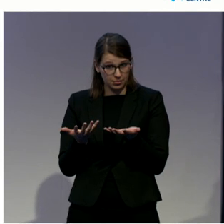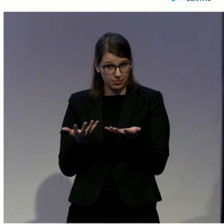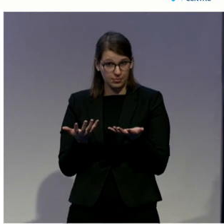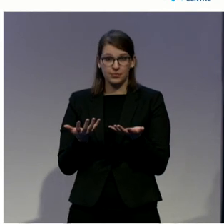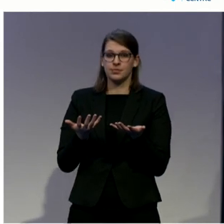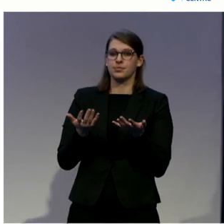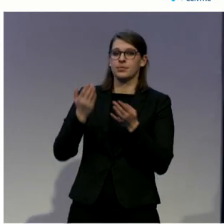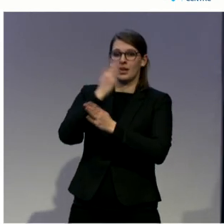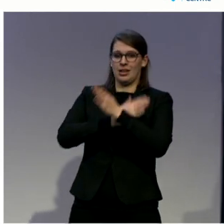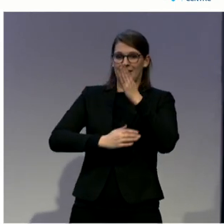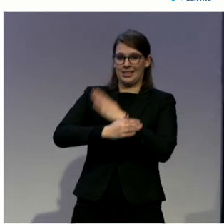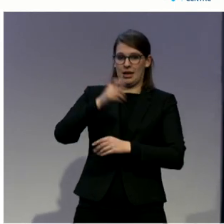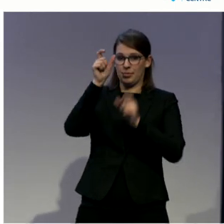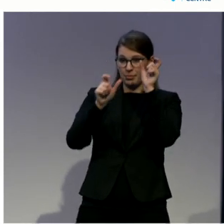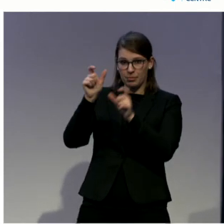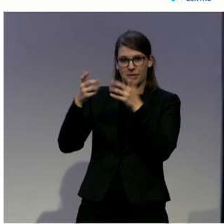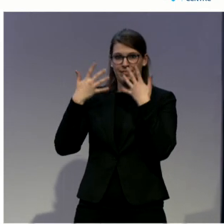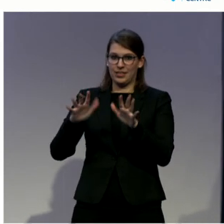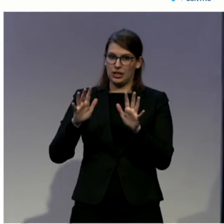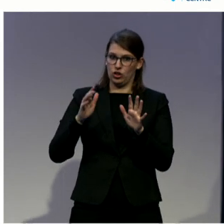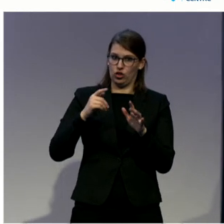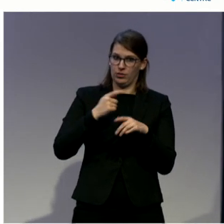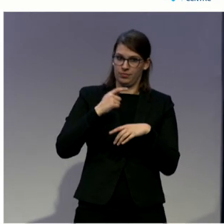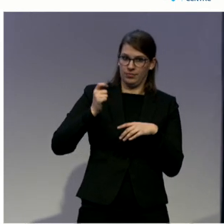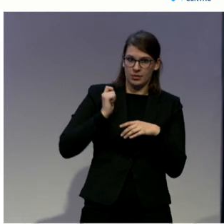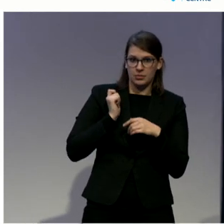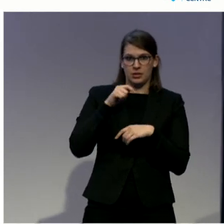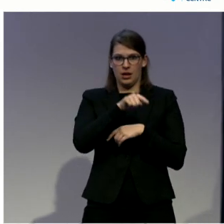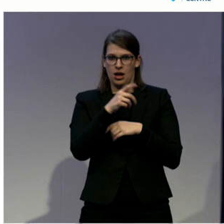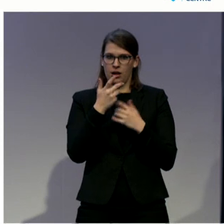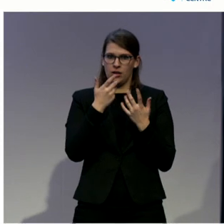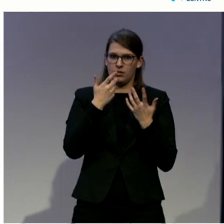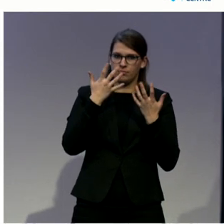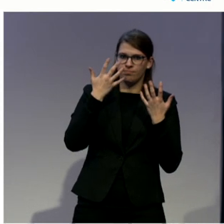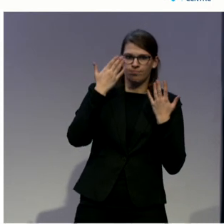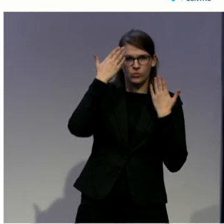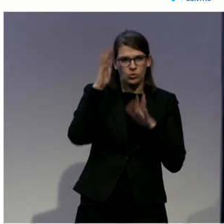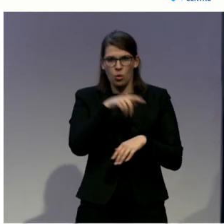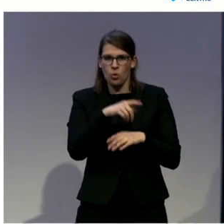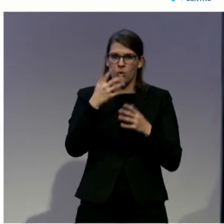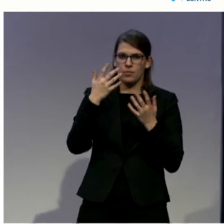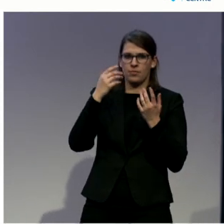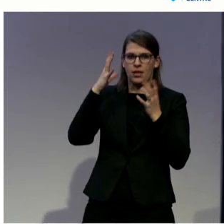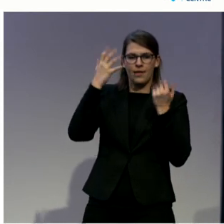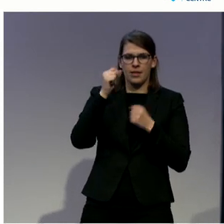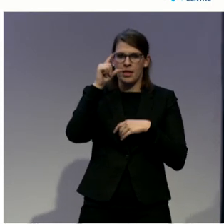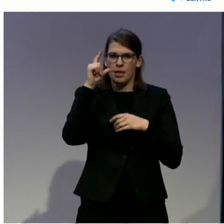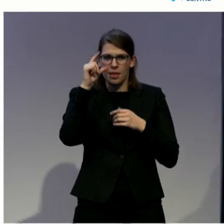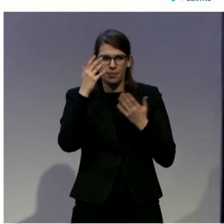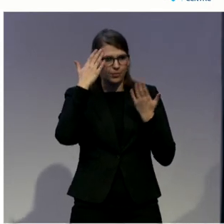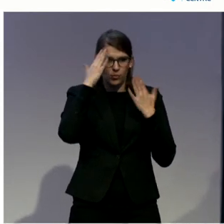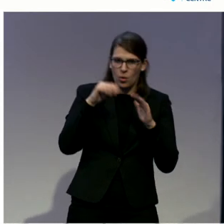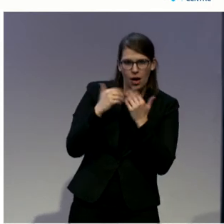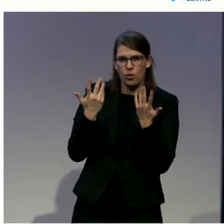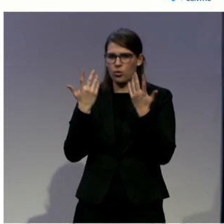appears to be significantly under-reported. It was also found that litigation can effectively help